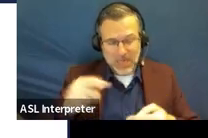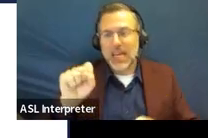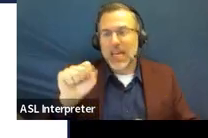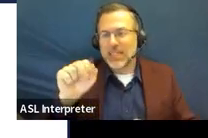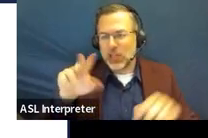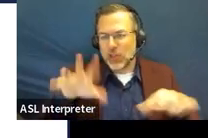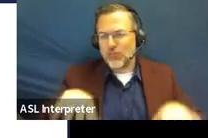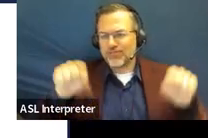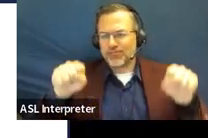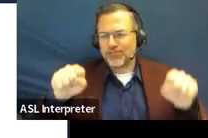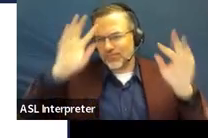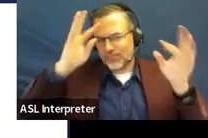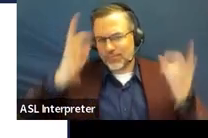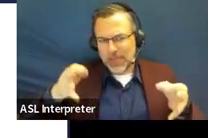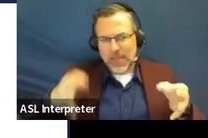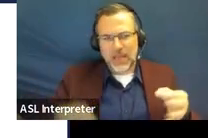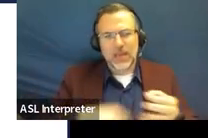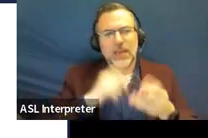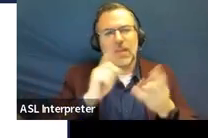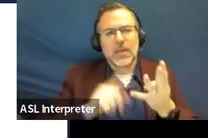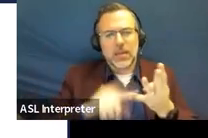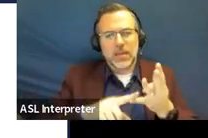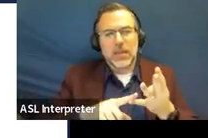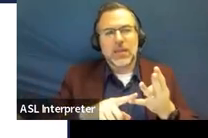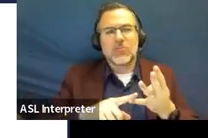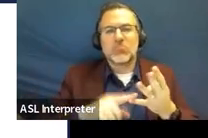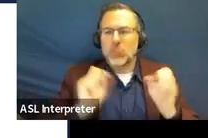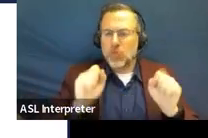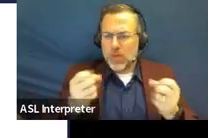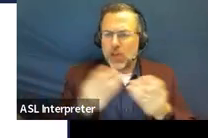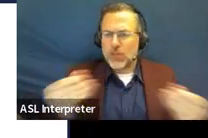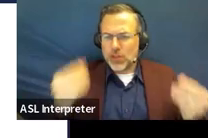So there's a little recap on the IEP decision-making process.